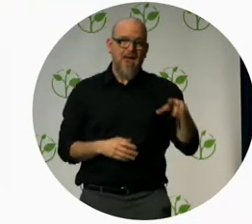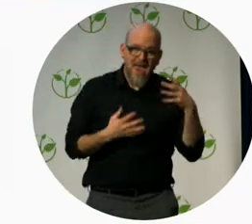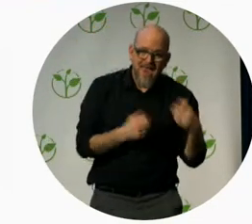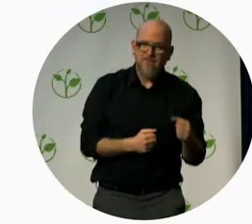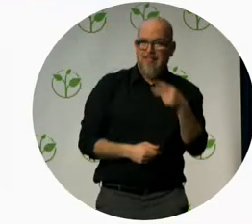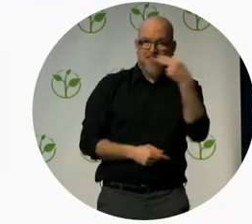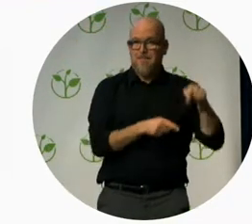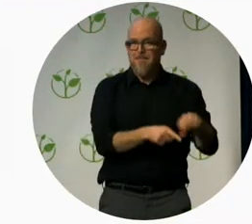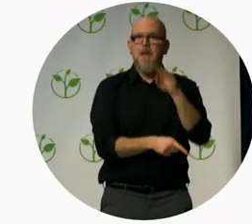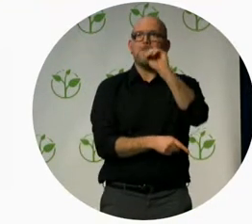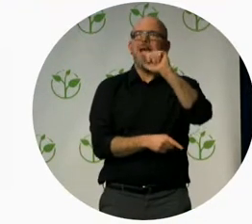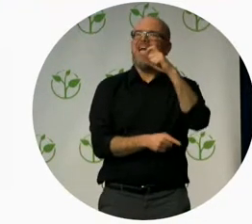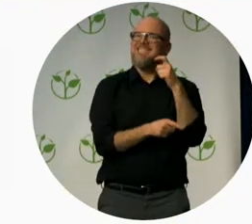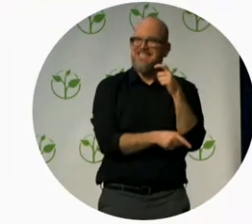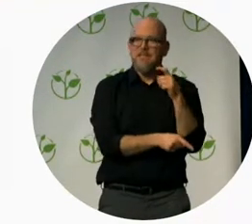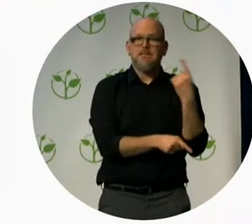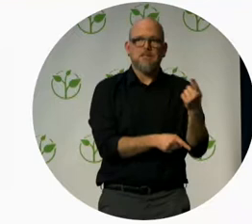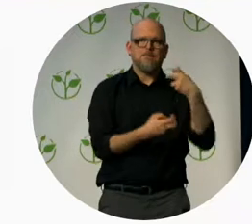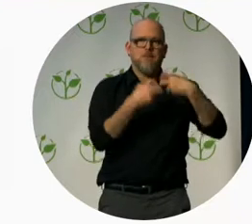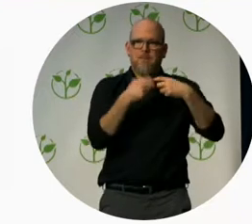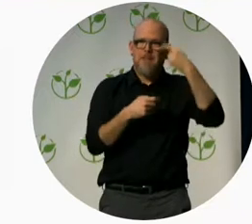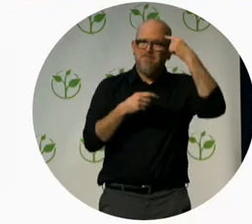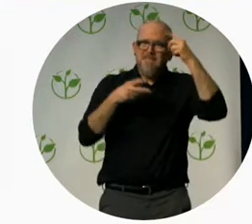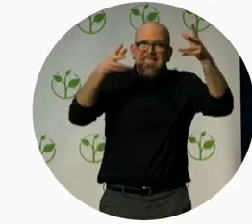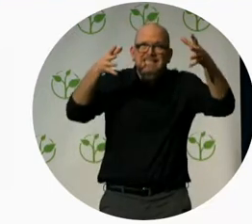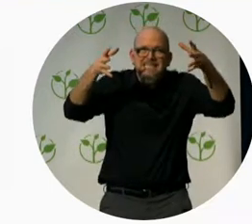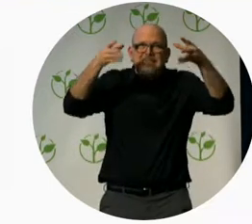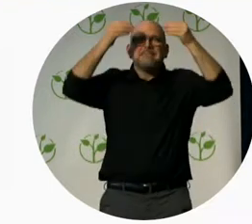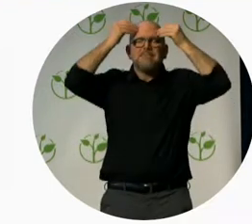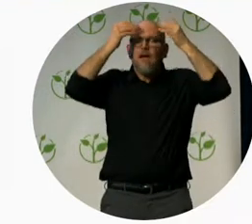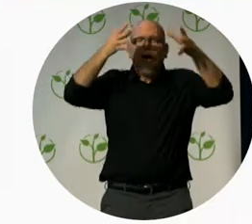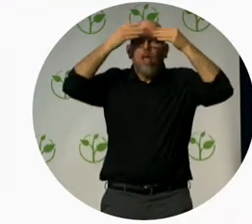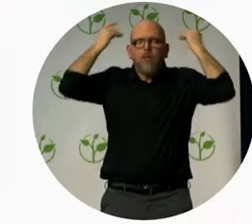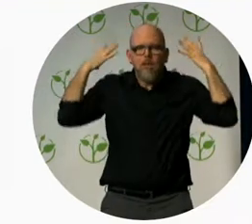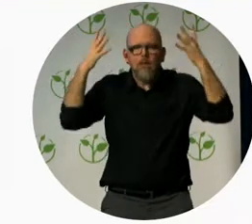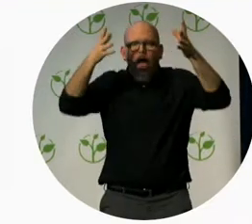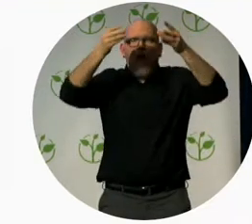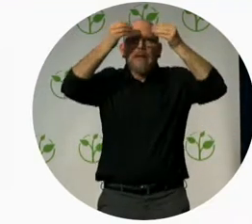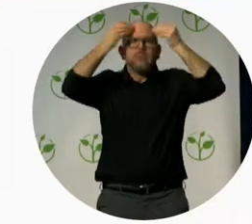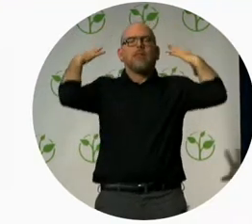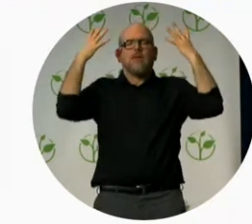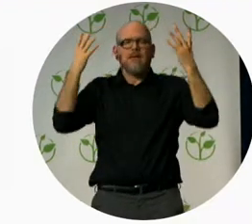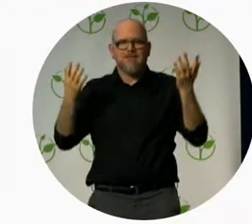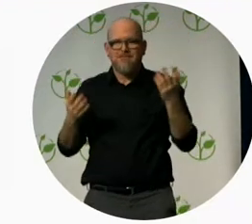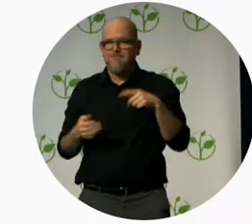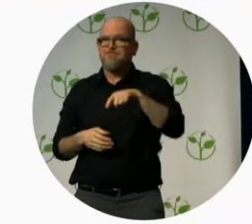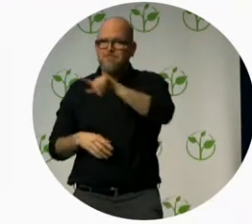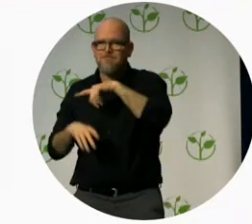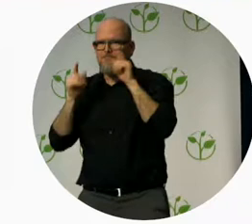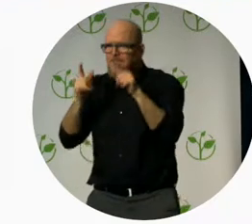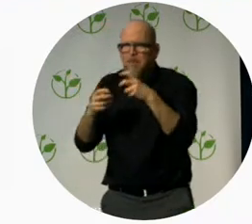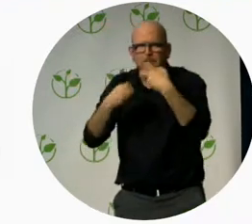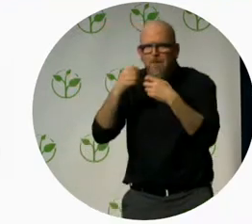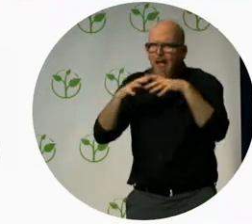mildness they won't realize that these issues with names like dyslexia and dyscalculia and ADHD